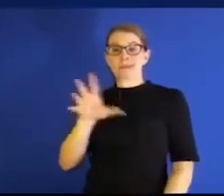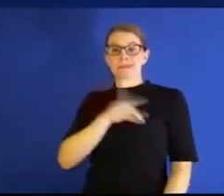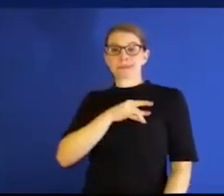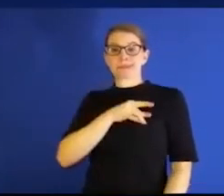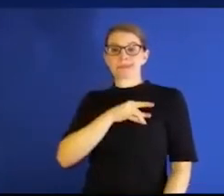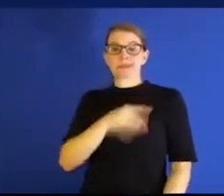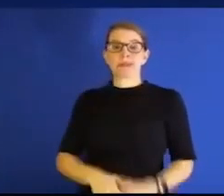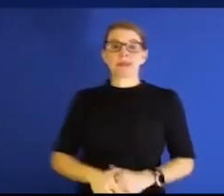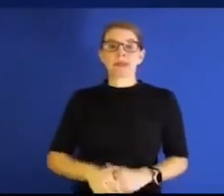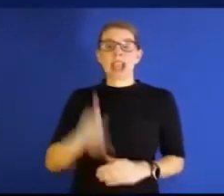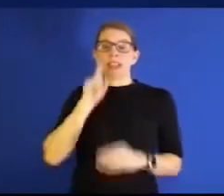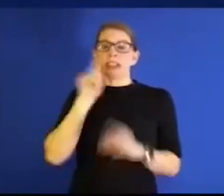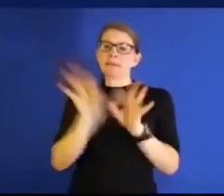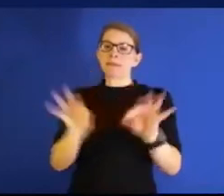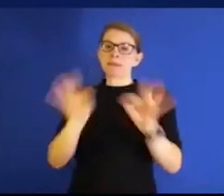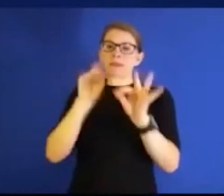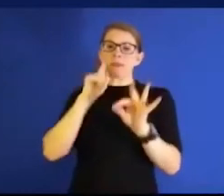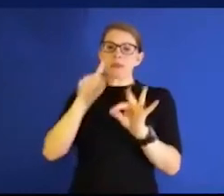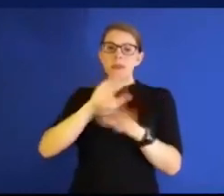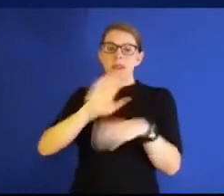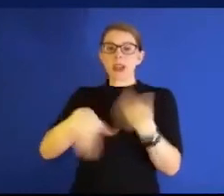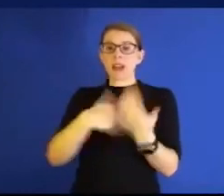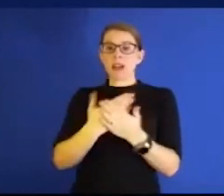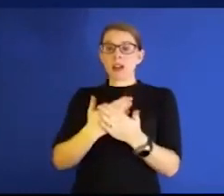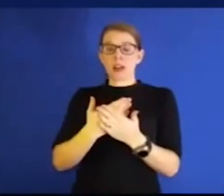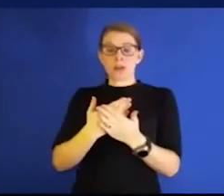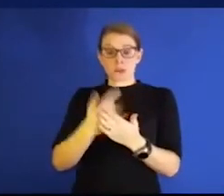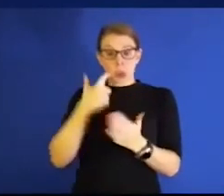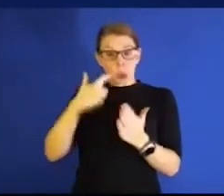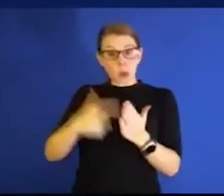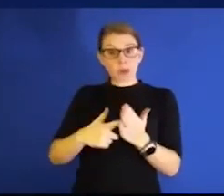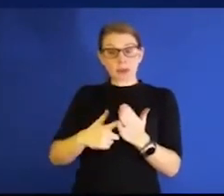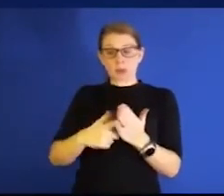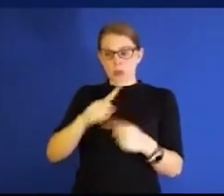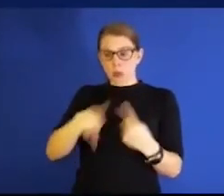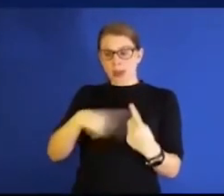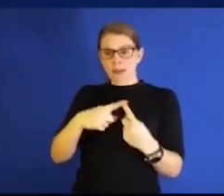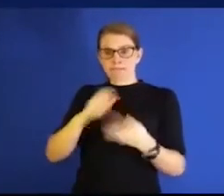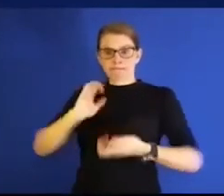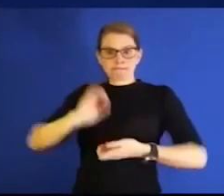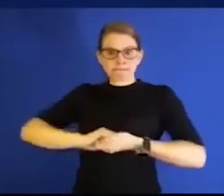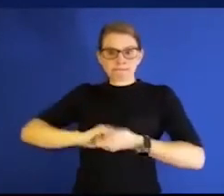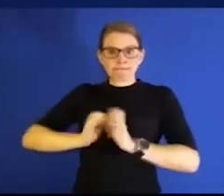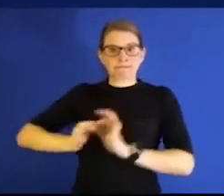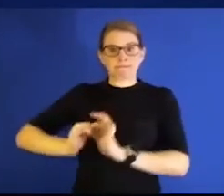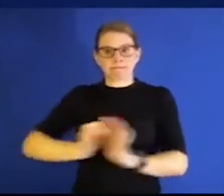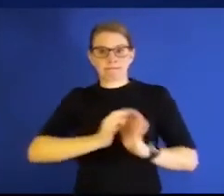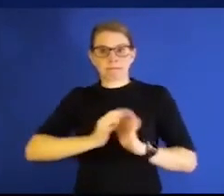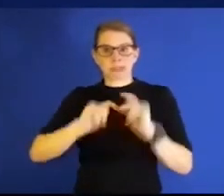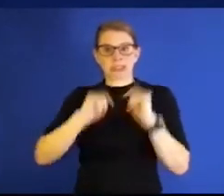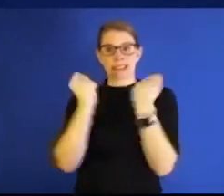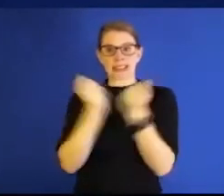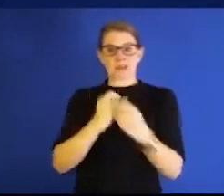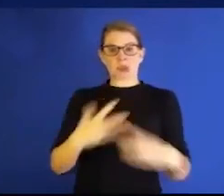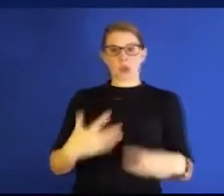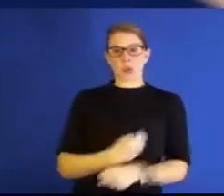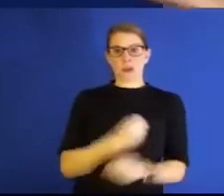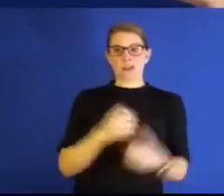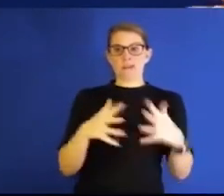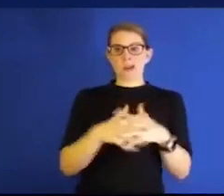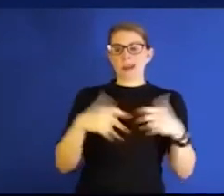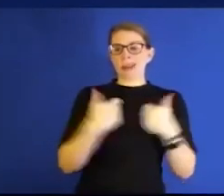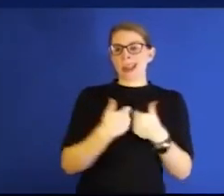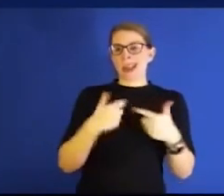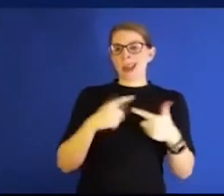is important for us all to see what happens when we come together and work together as a team, just as you can win football games, basketball games,